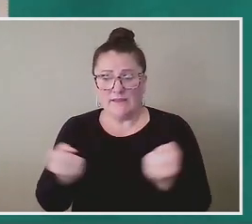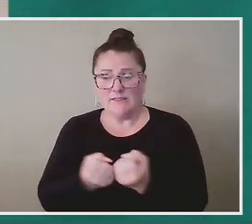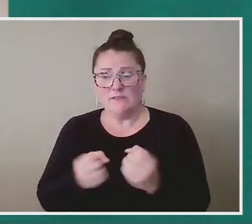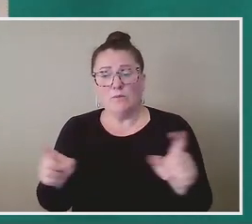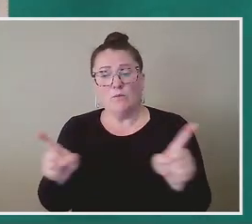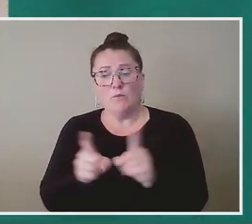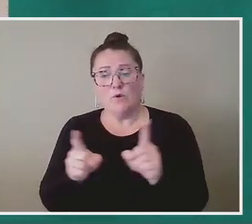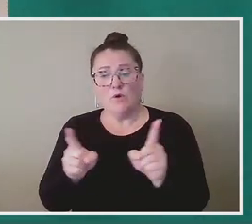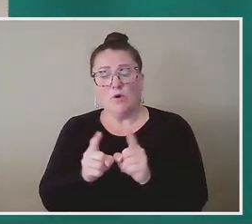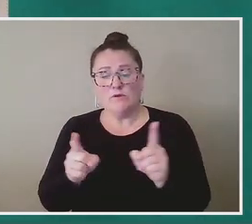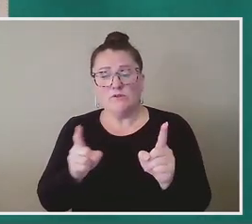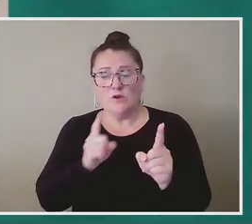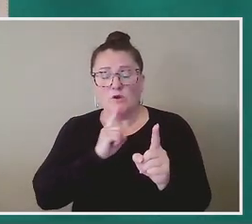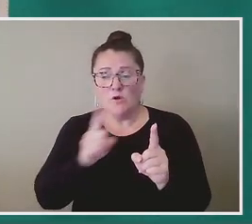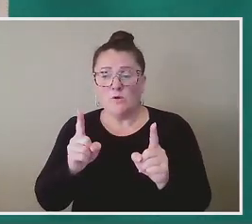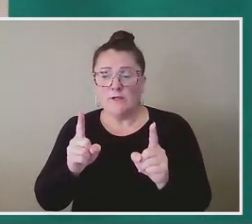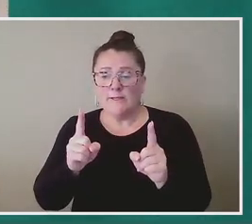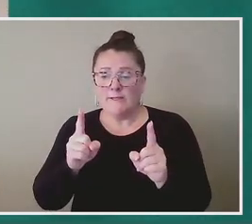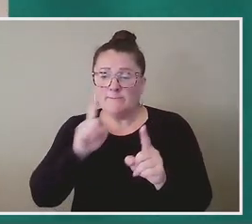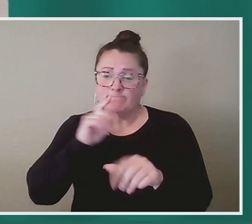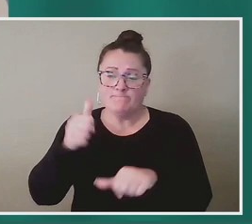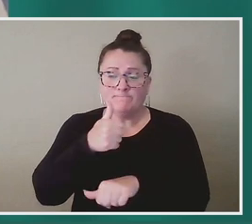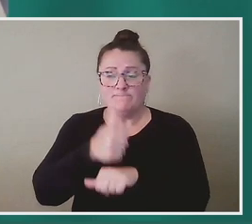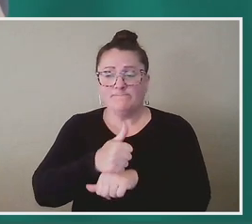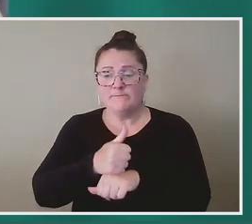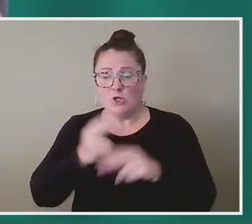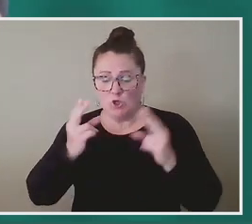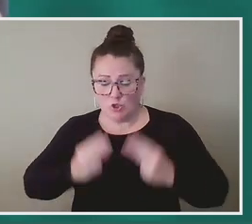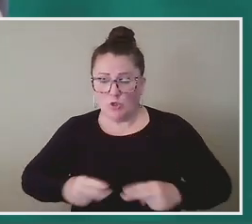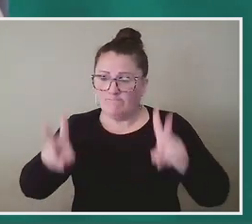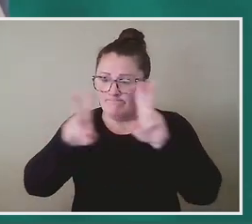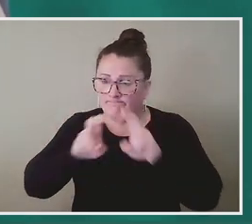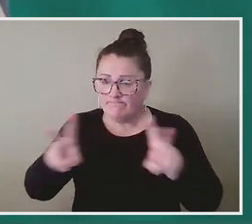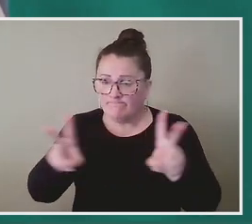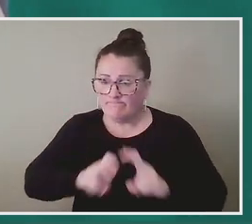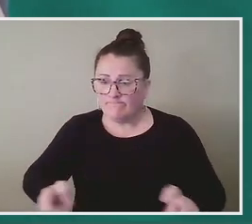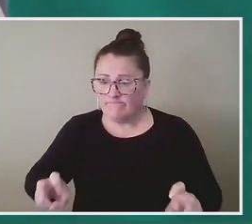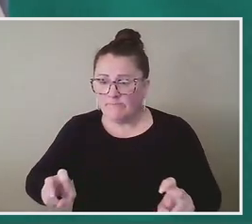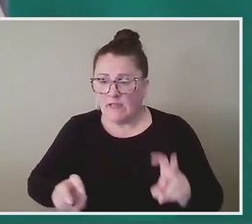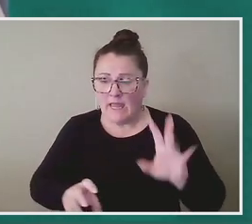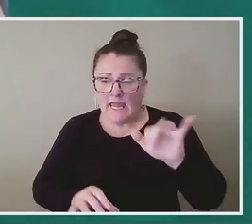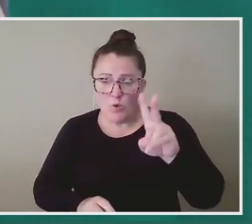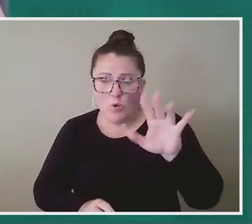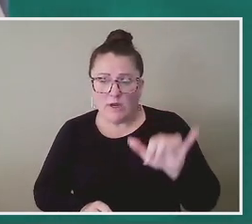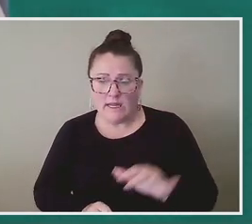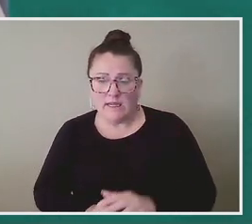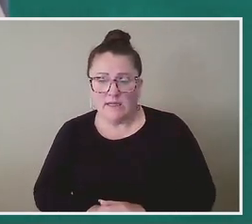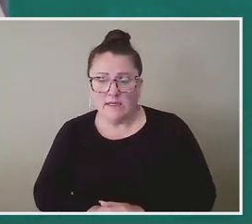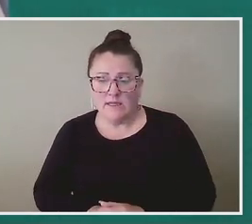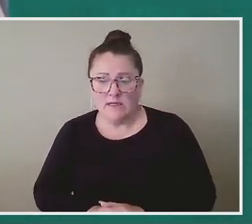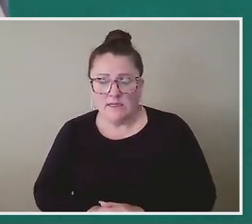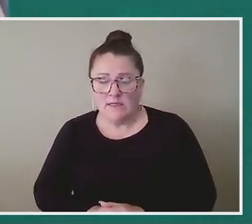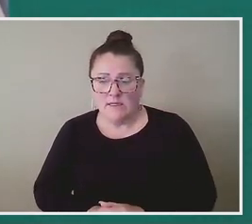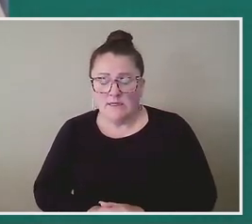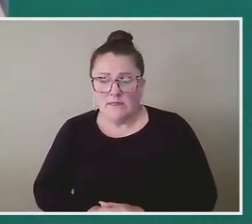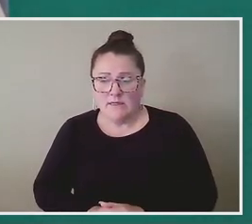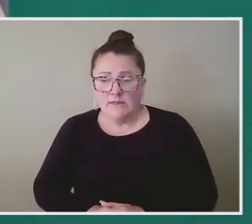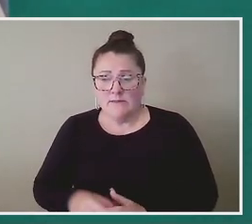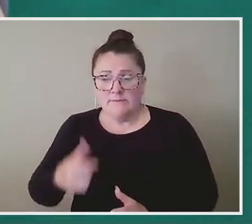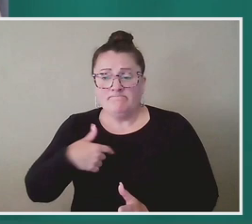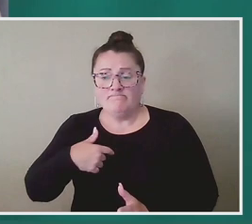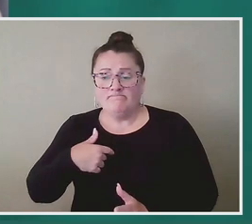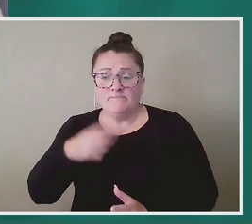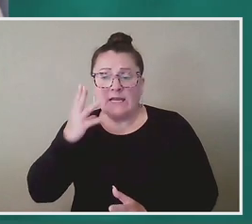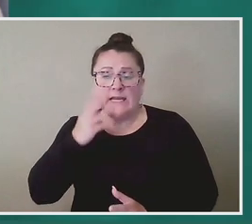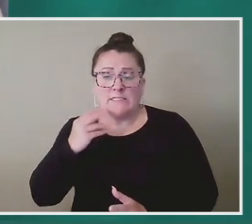ground humanistic inquiry. And one of the things that I experienced while